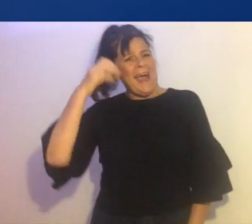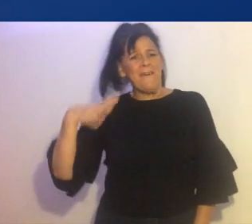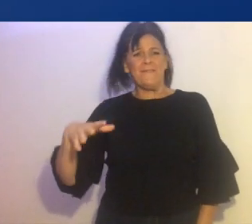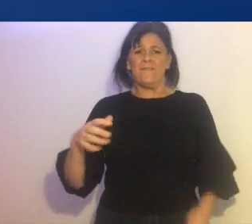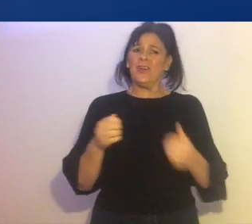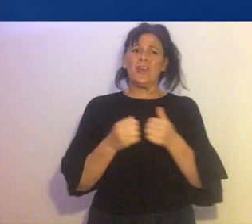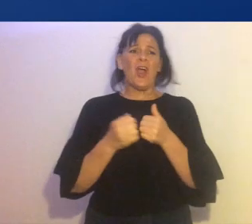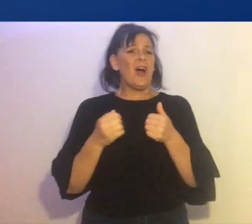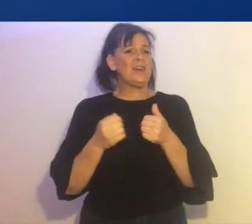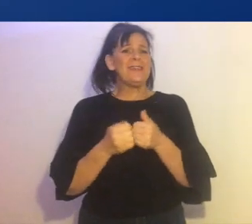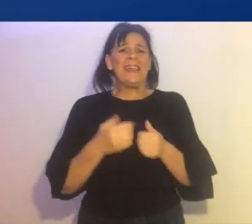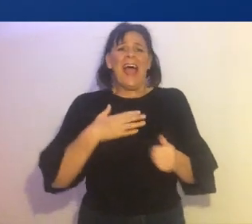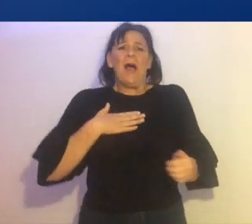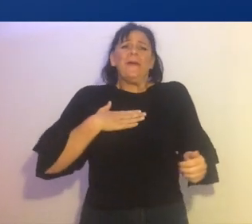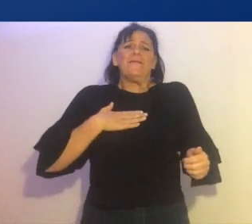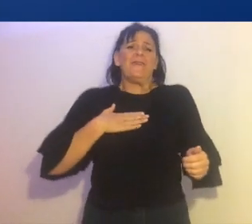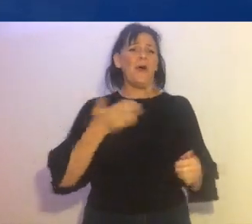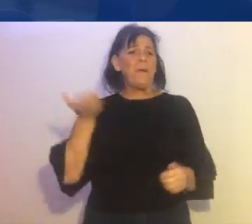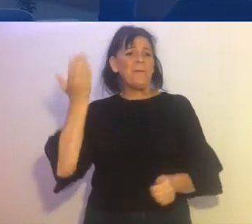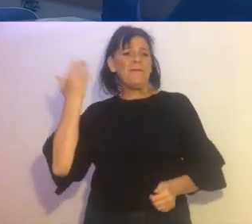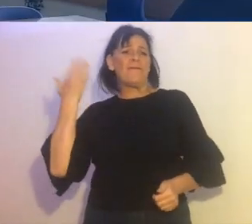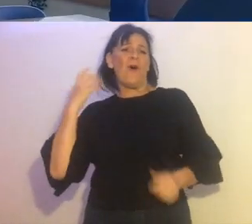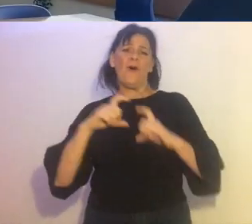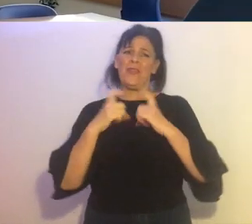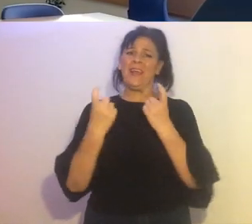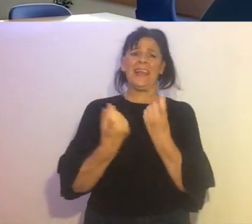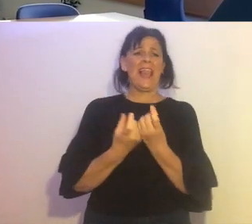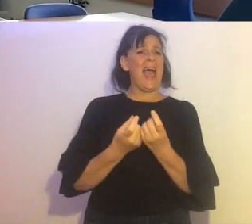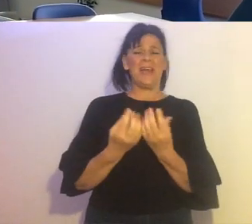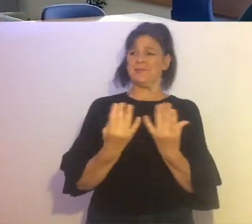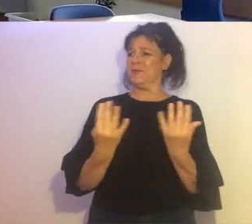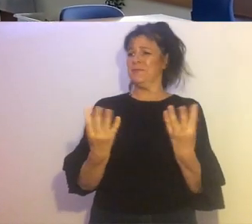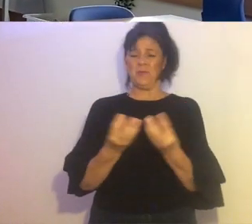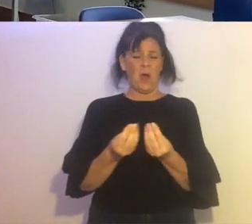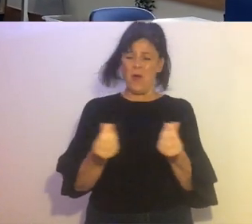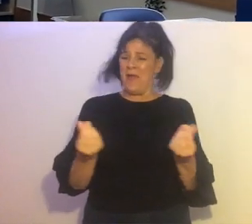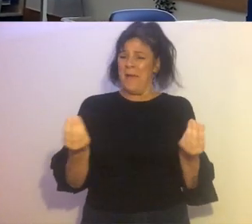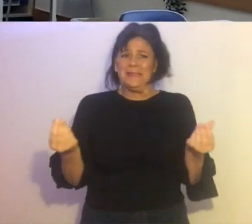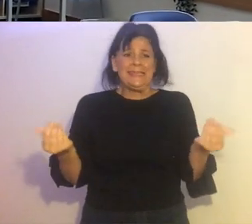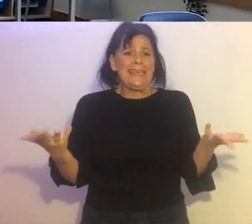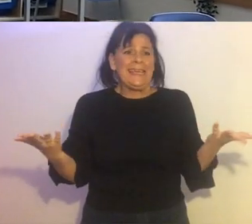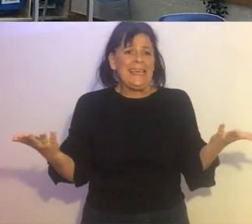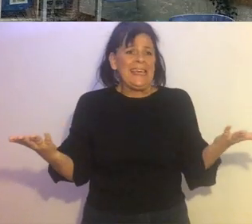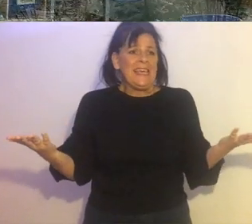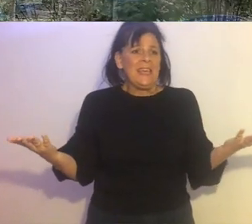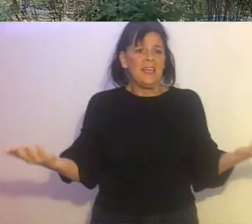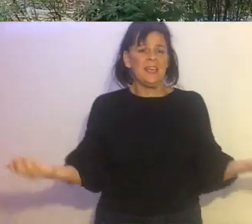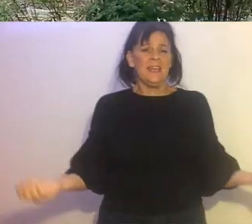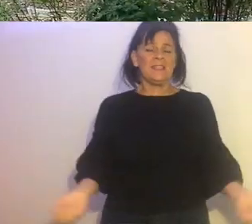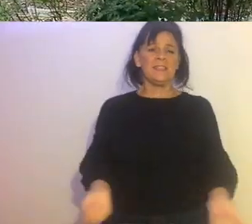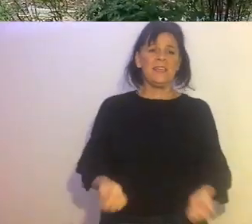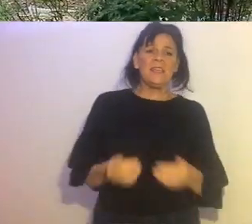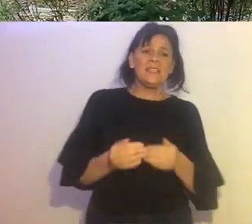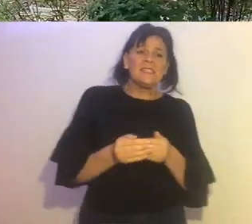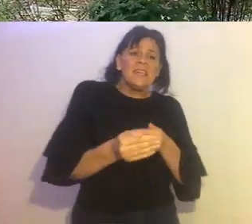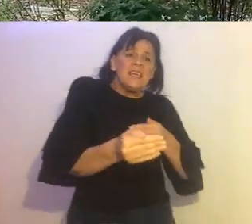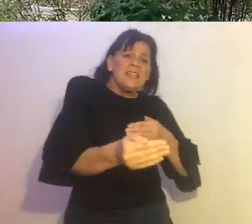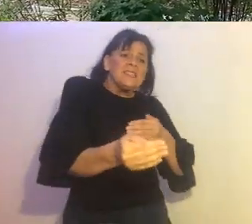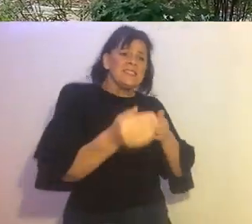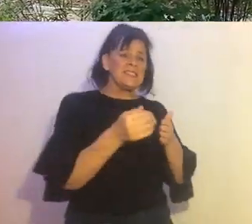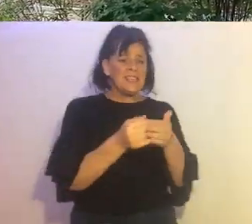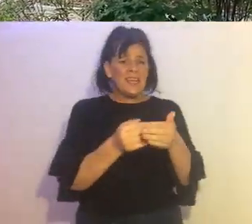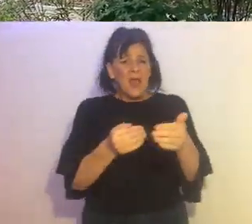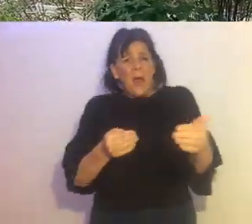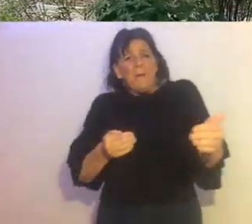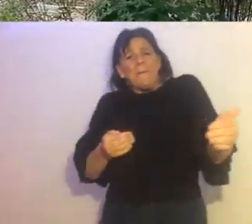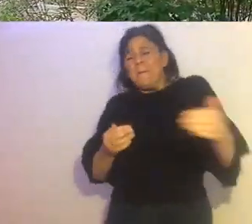I've forgotten how it felt before the classrooms were all empty. There's a distance